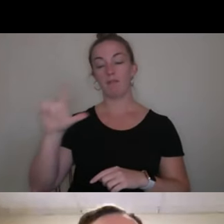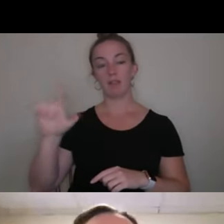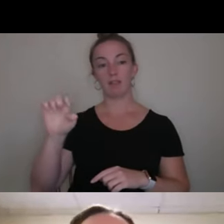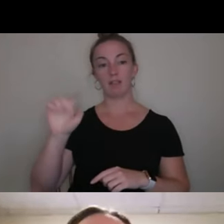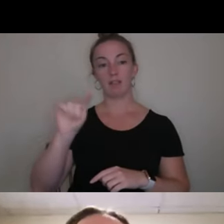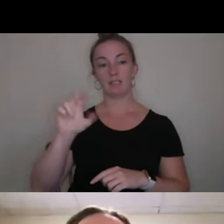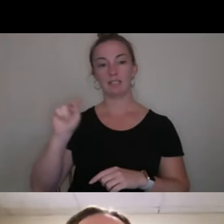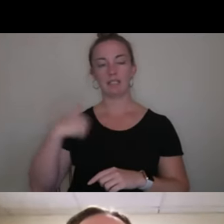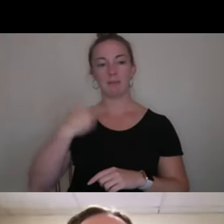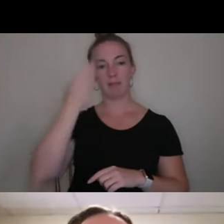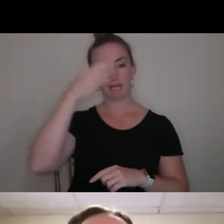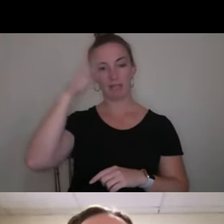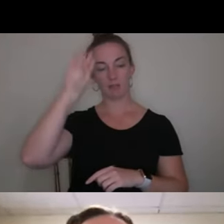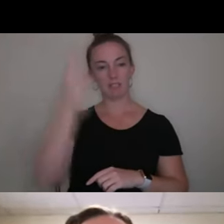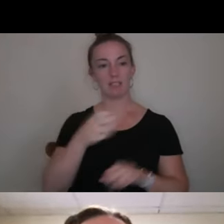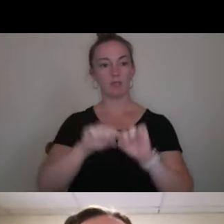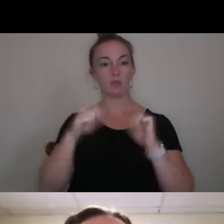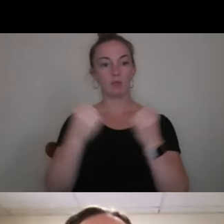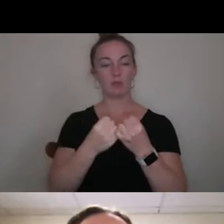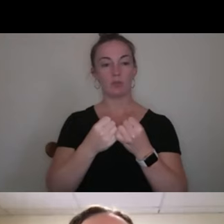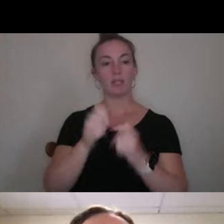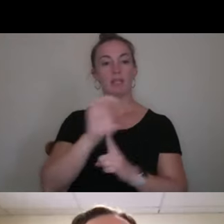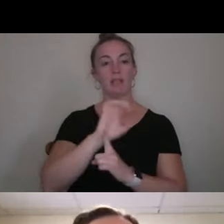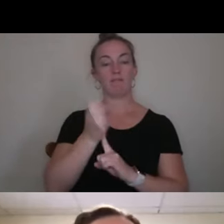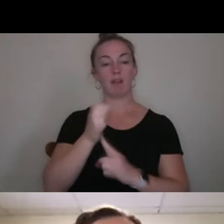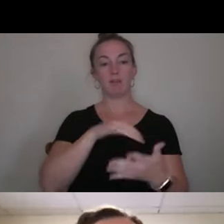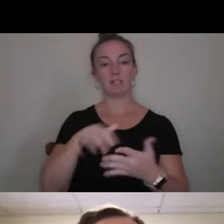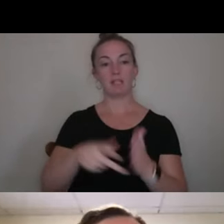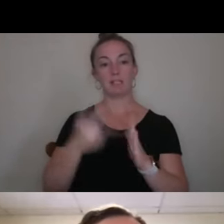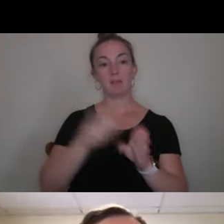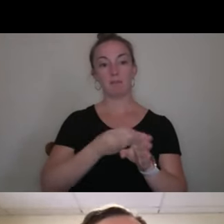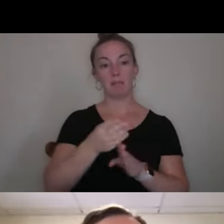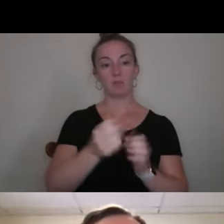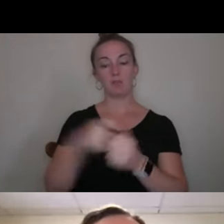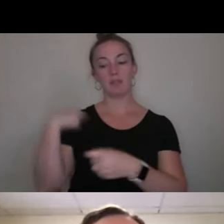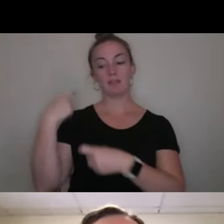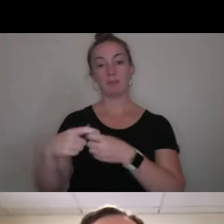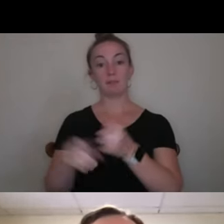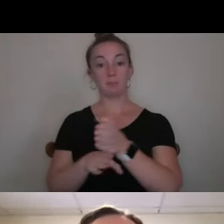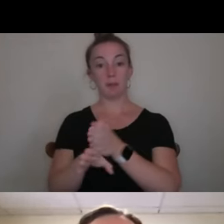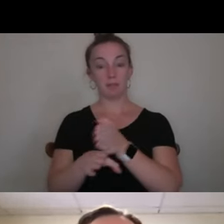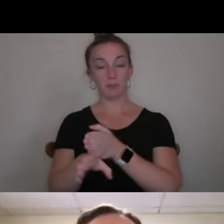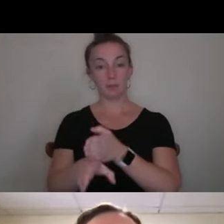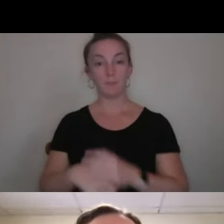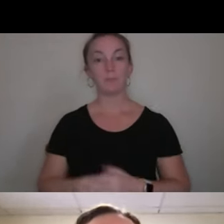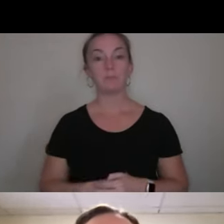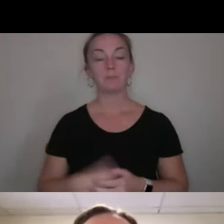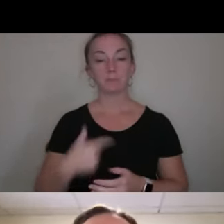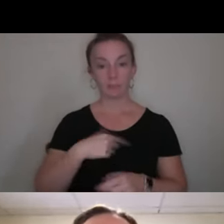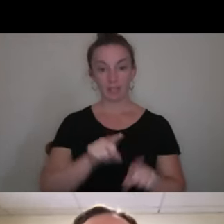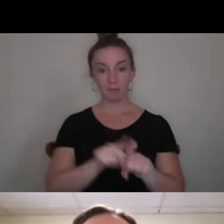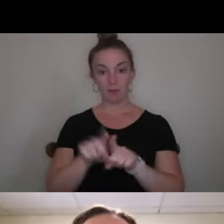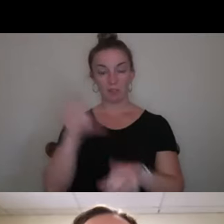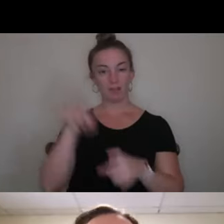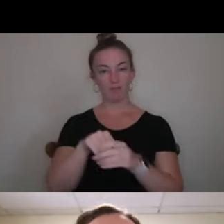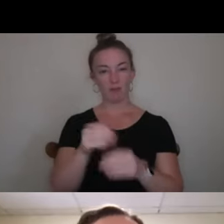sociology and environmental studies double major with a Spanish minor. And I am also involved in